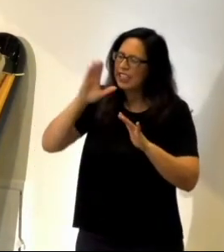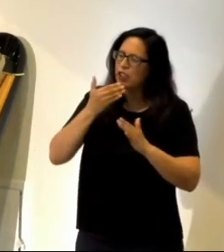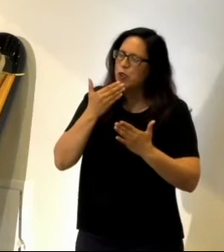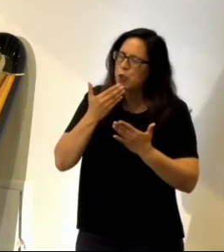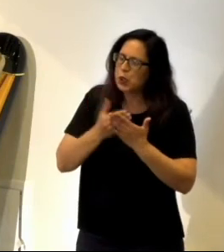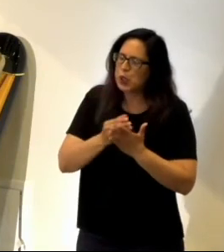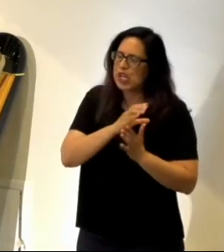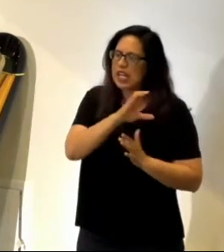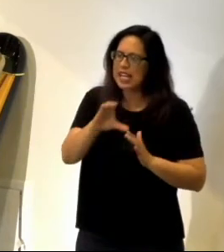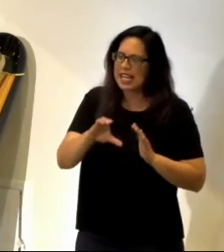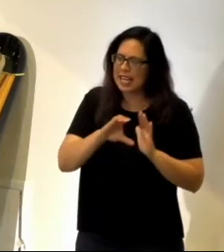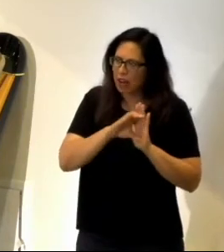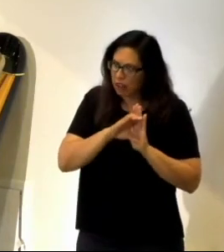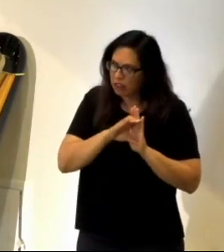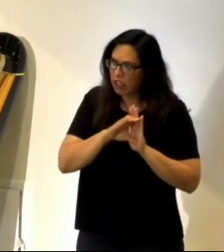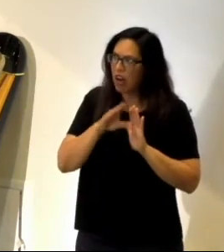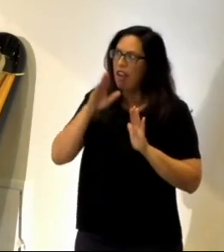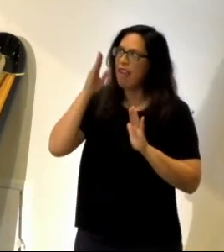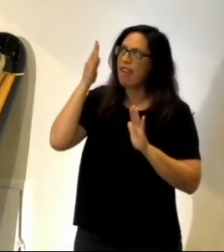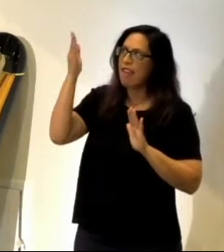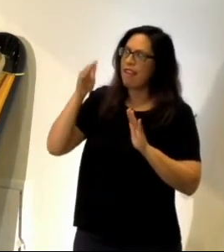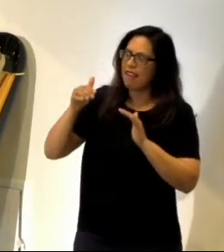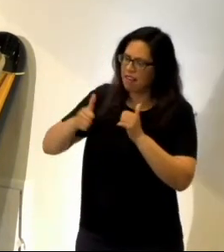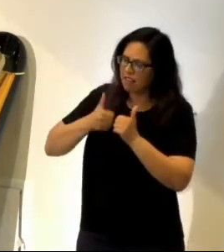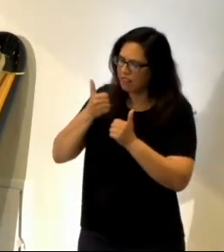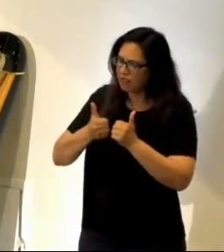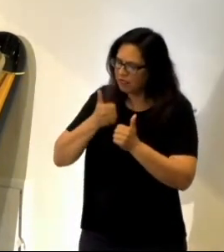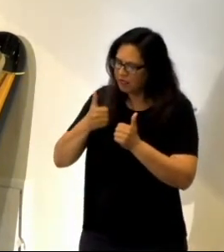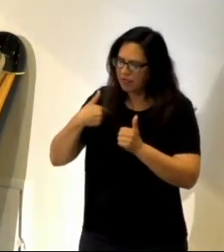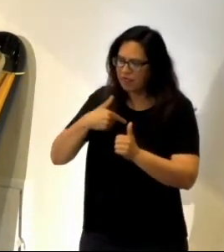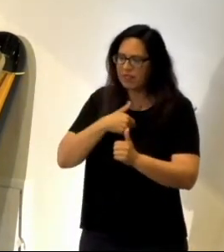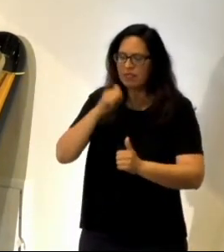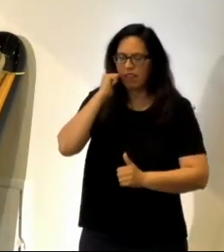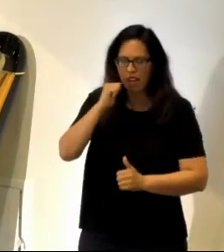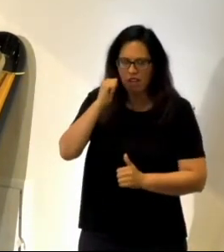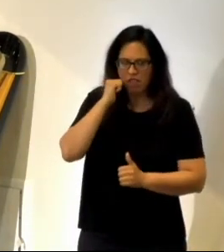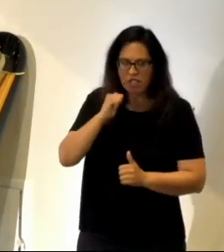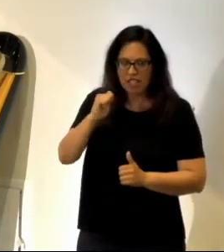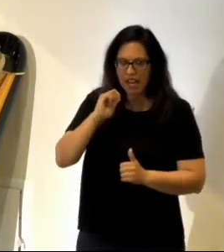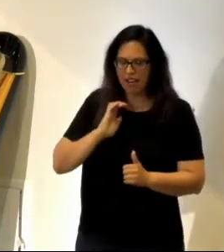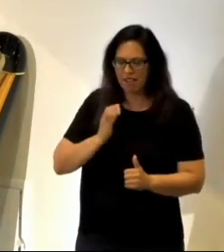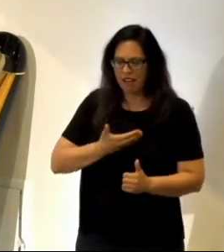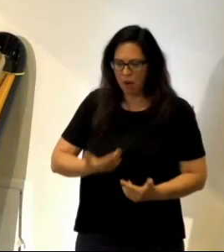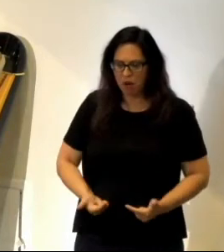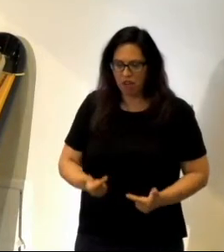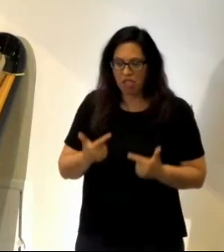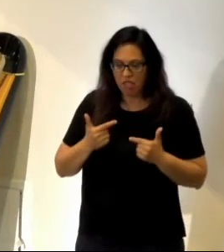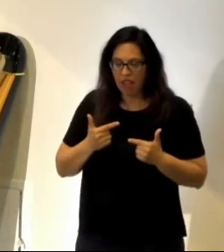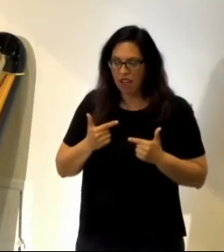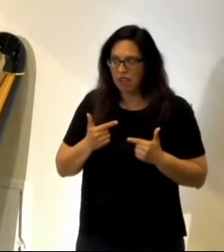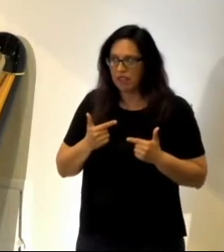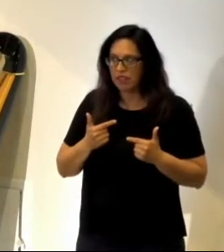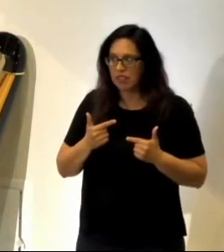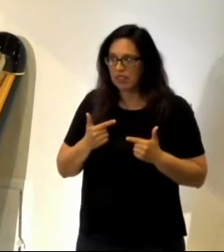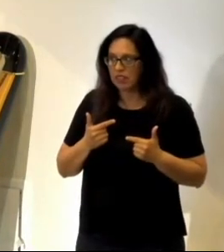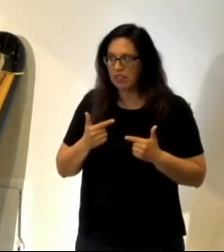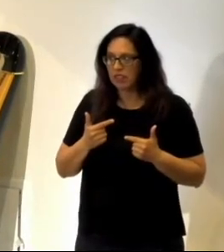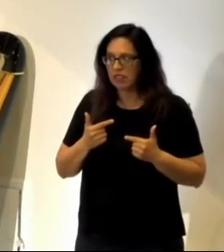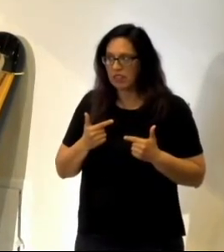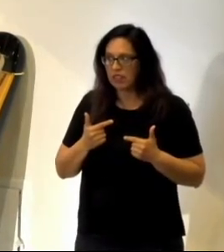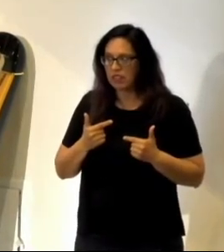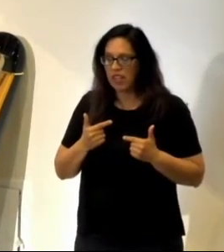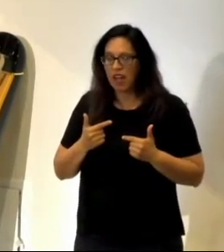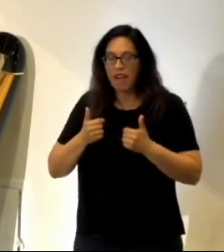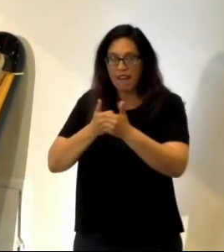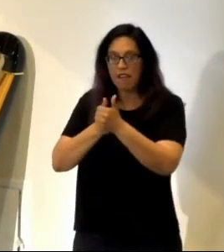pursues us every single day of our lives. And following is now what